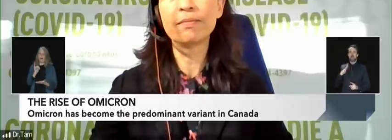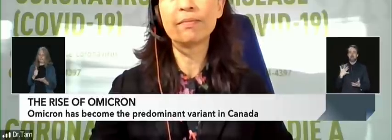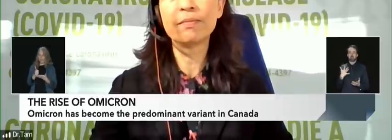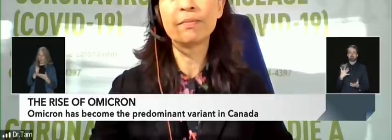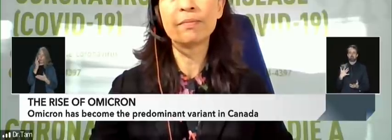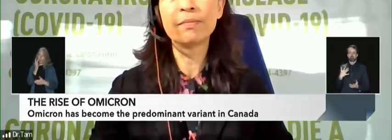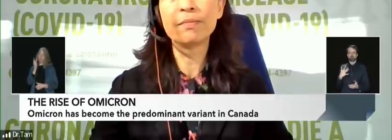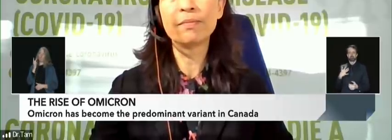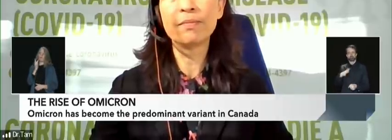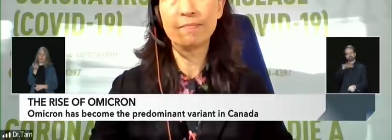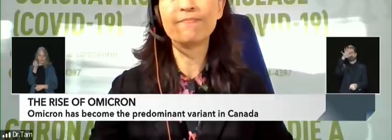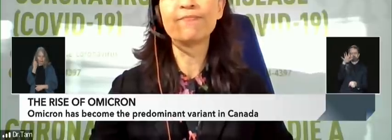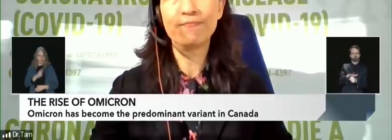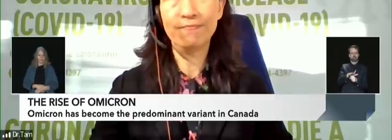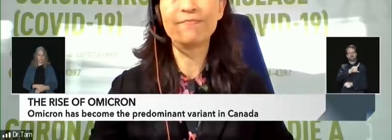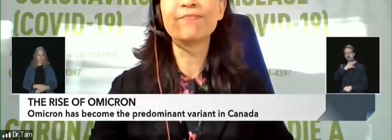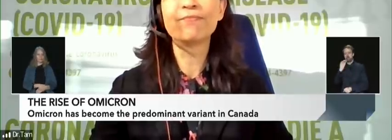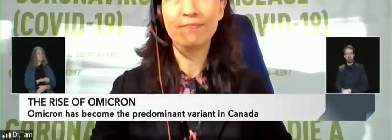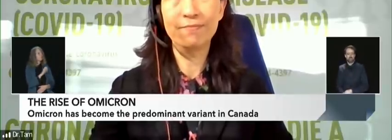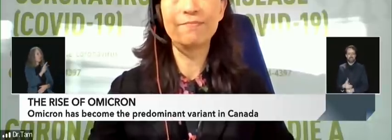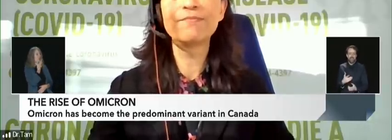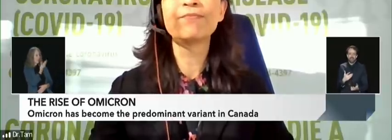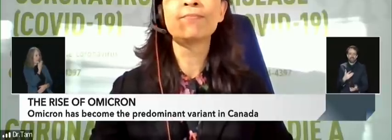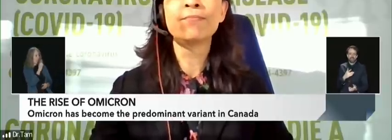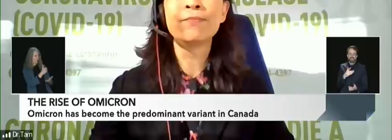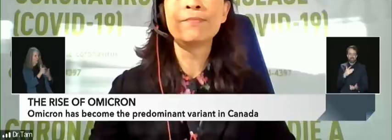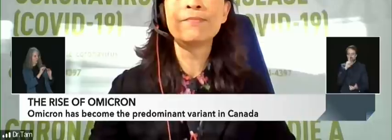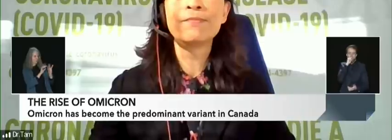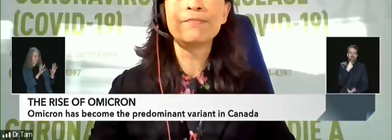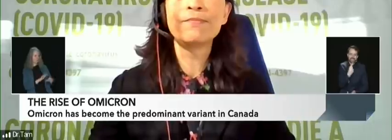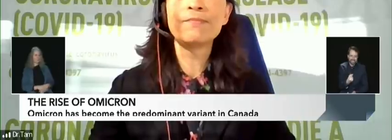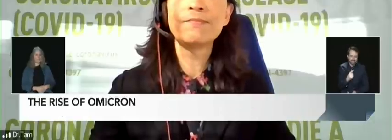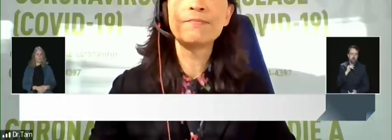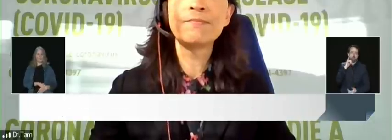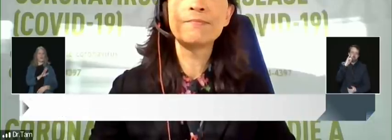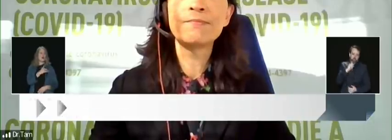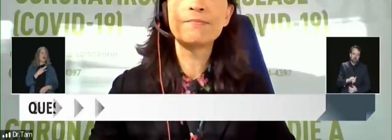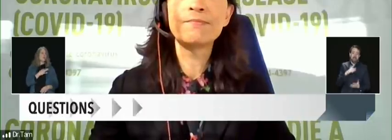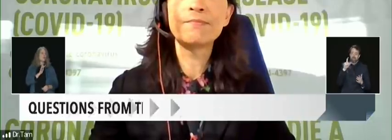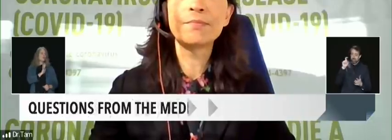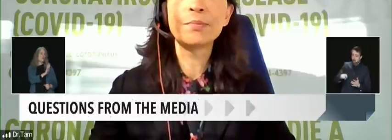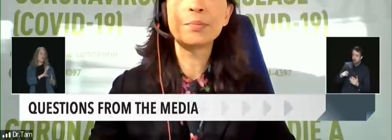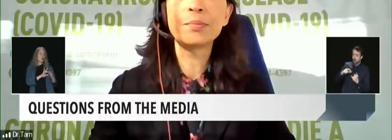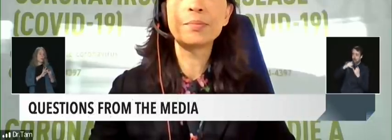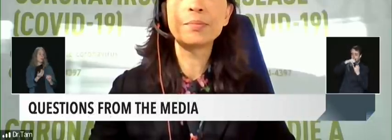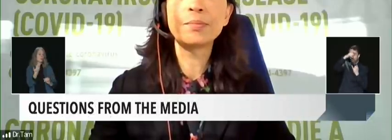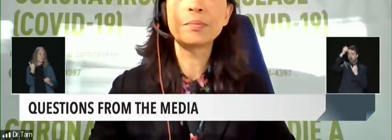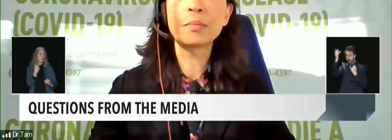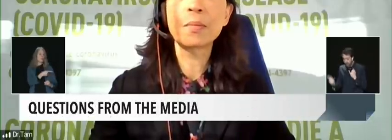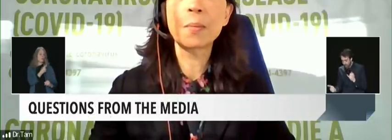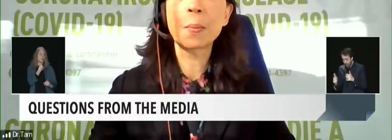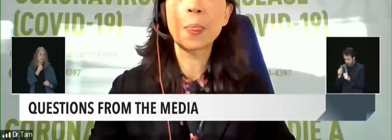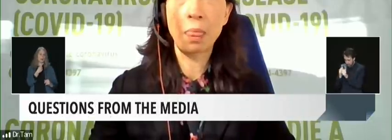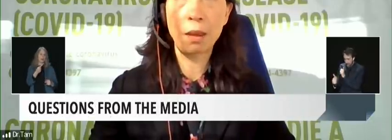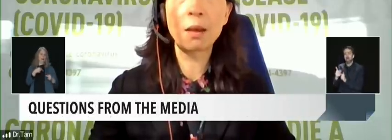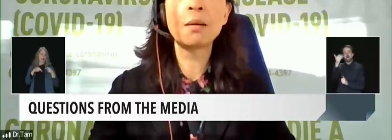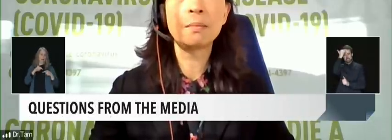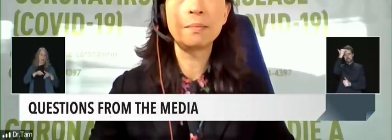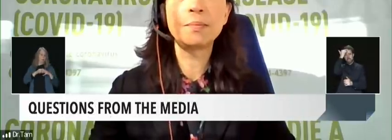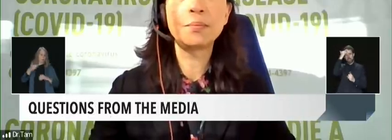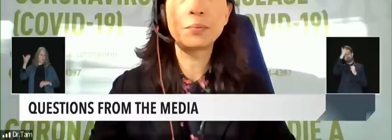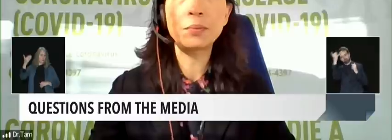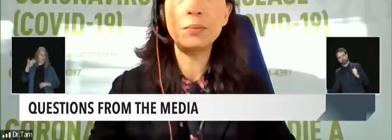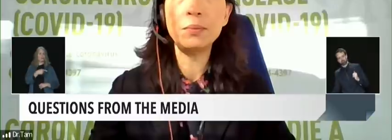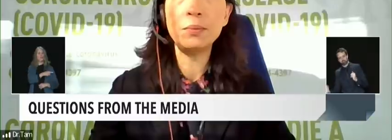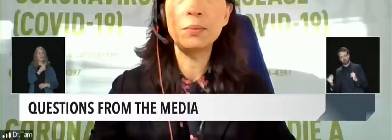okay thank you so much for clarifying that I also wanted to go back to your comments at the beginning where you said